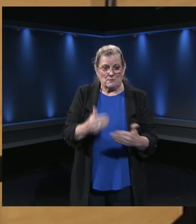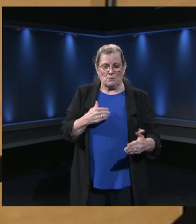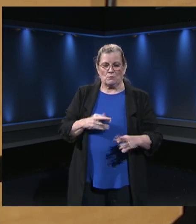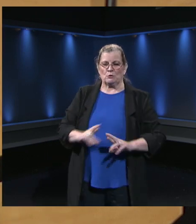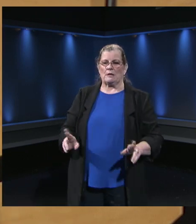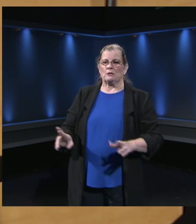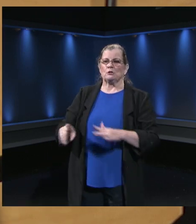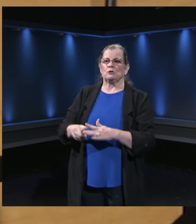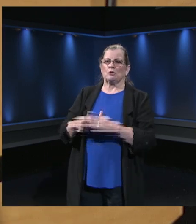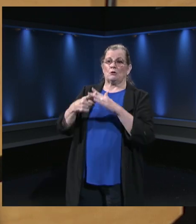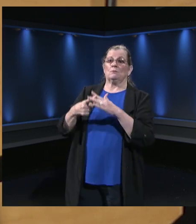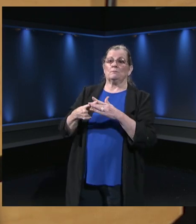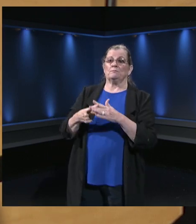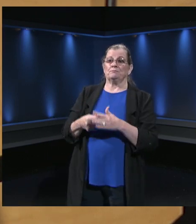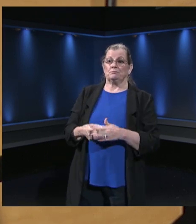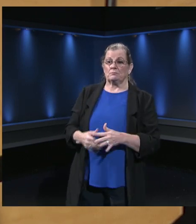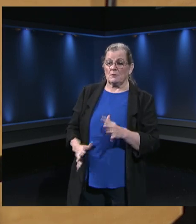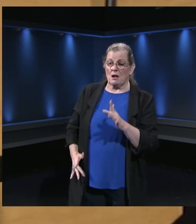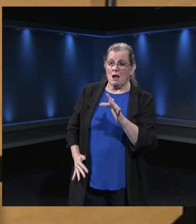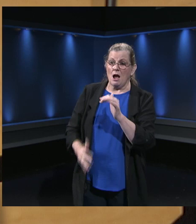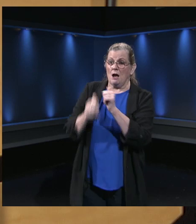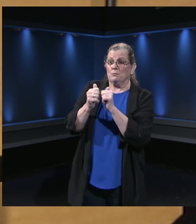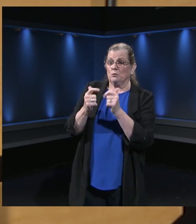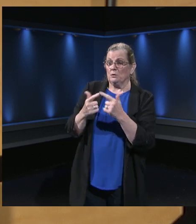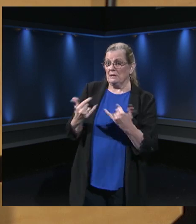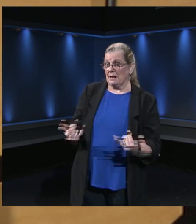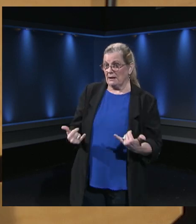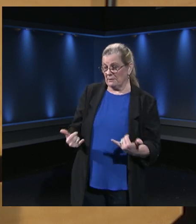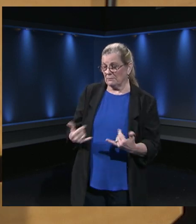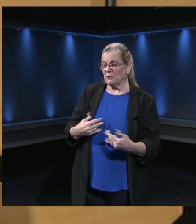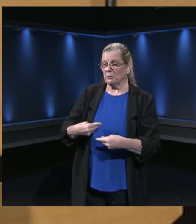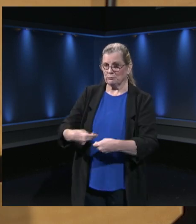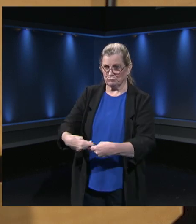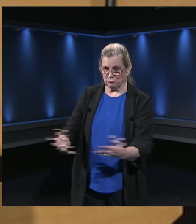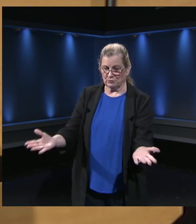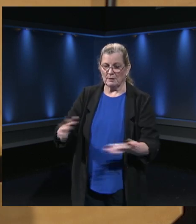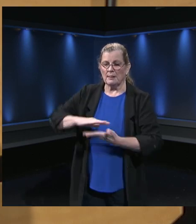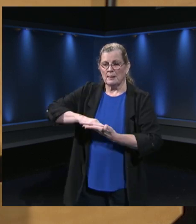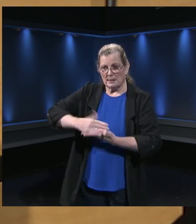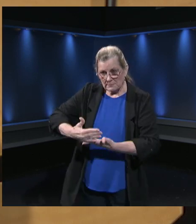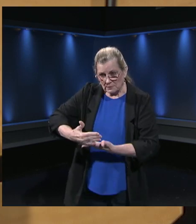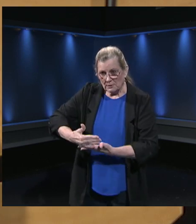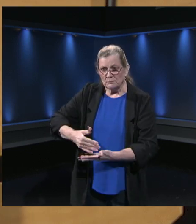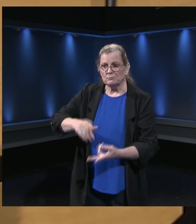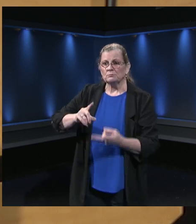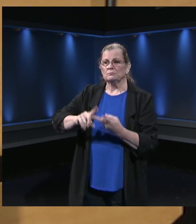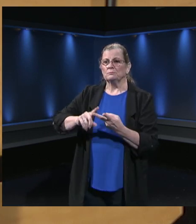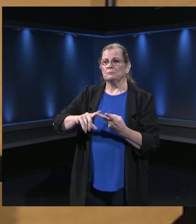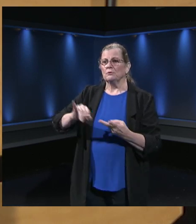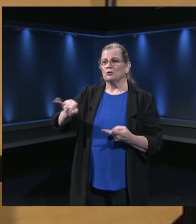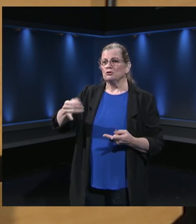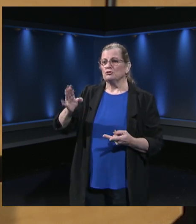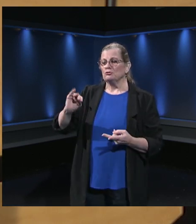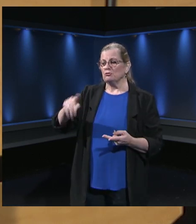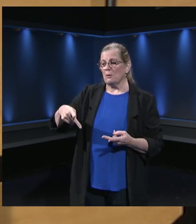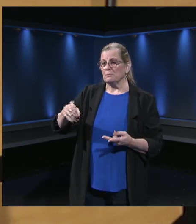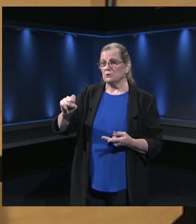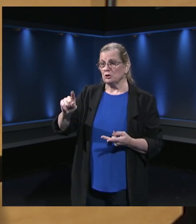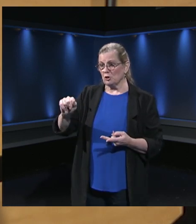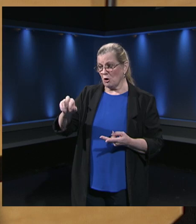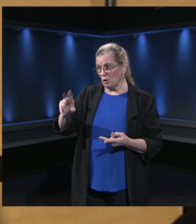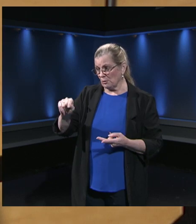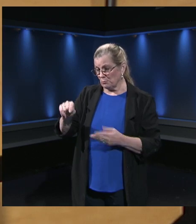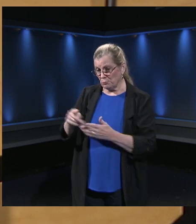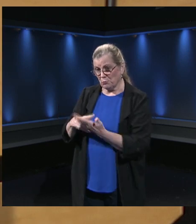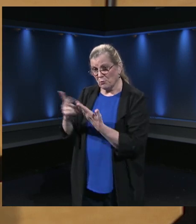Leading up to this, we had our laptop distributions. We had jumpstart programs for our students. We've had multiple community events at